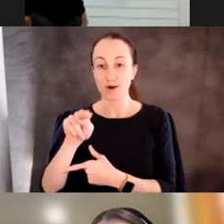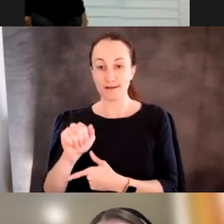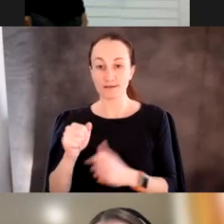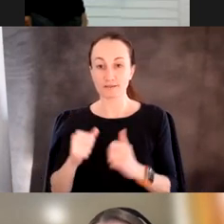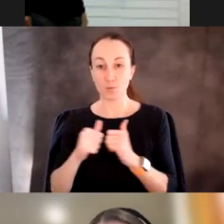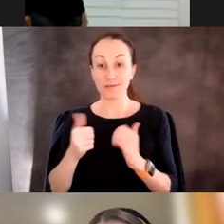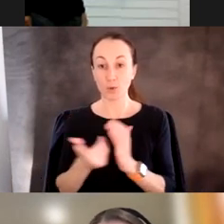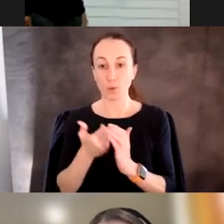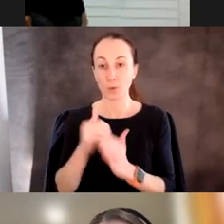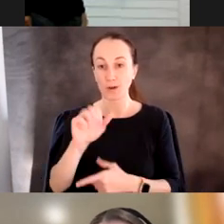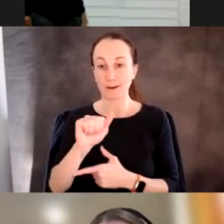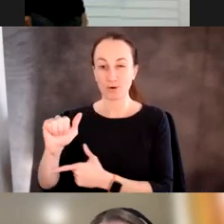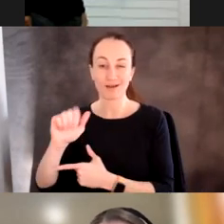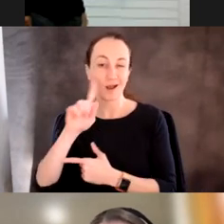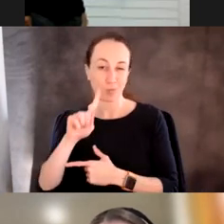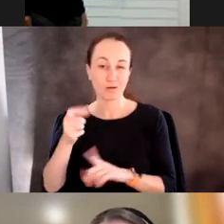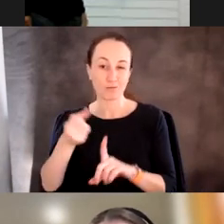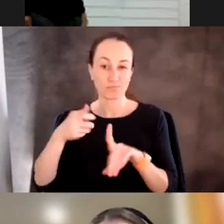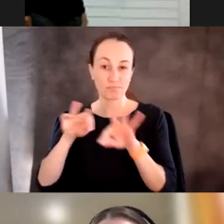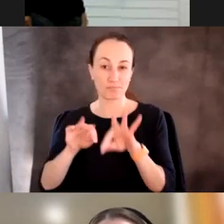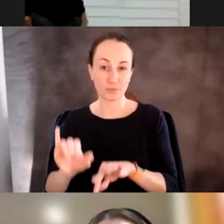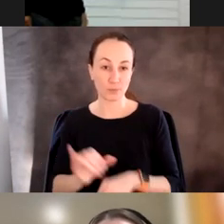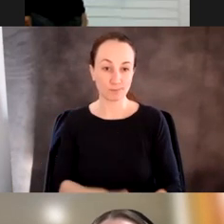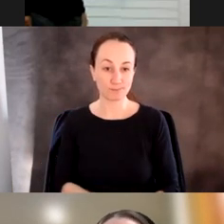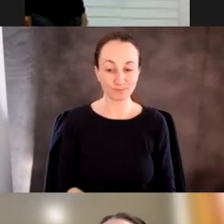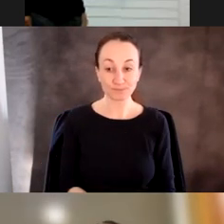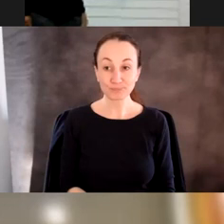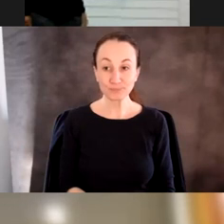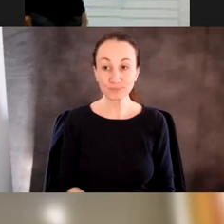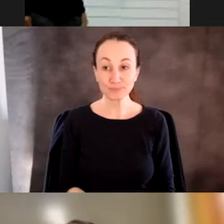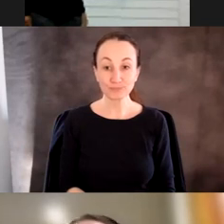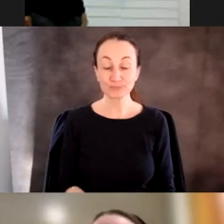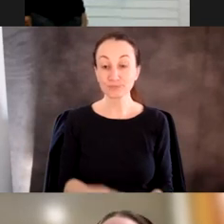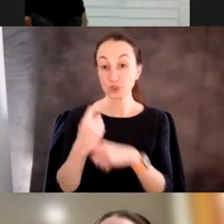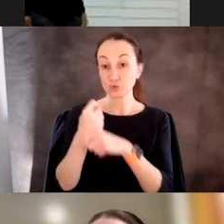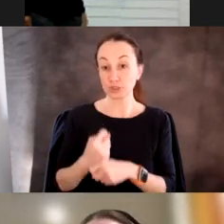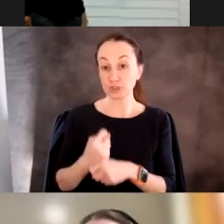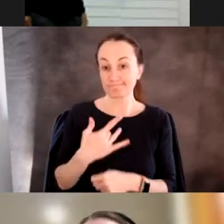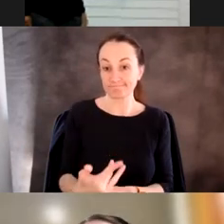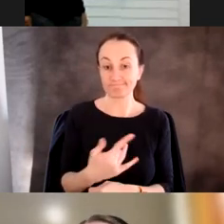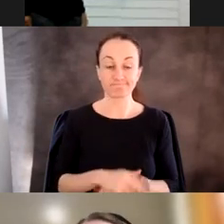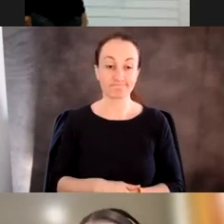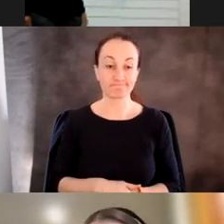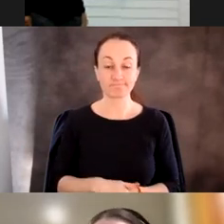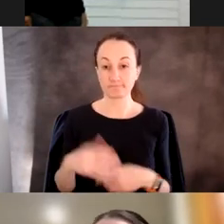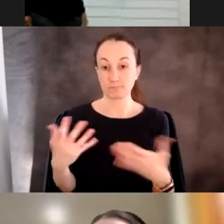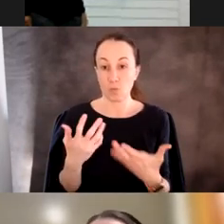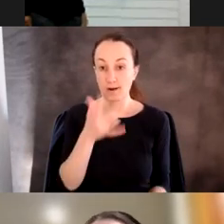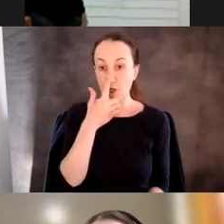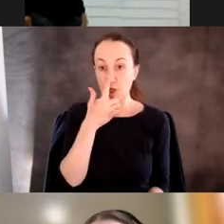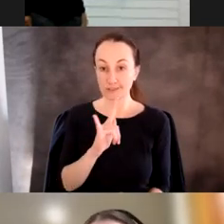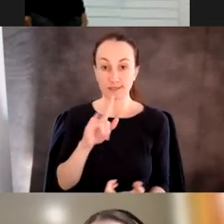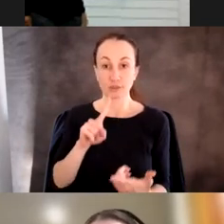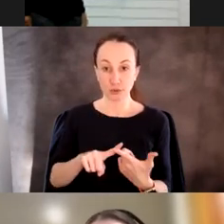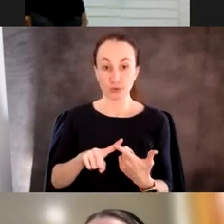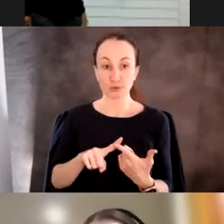amino acids, which I'll also talk about. And traditionally, sort of what it looks like to conduct